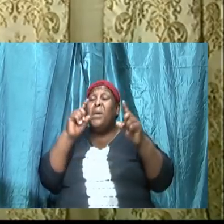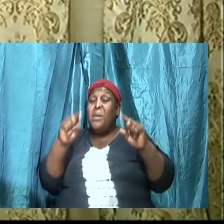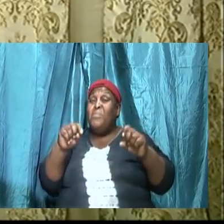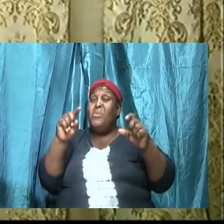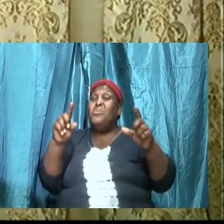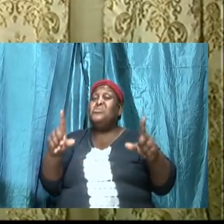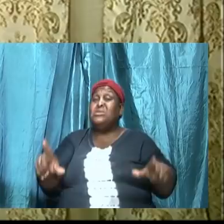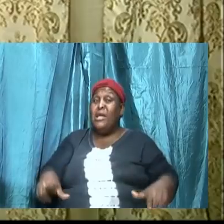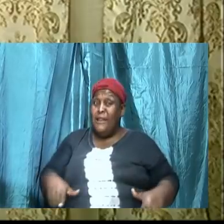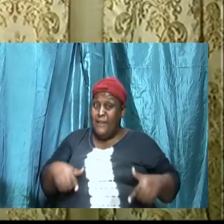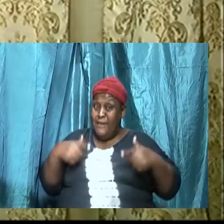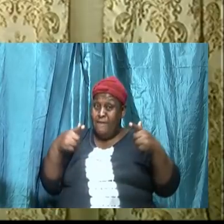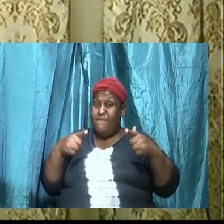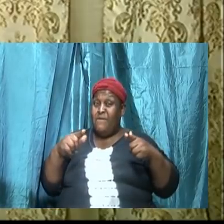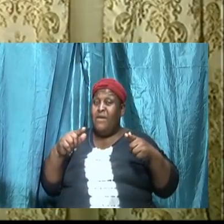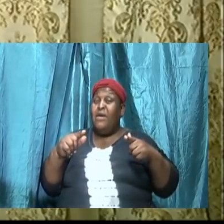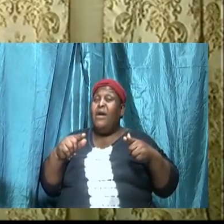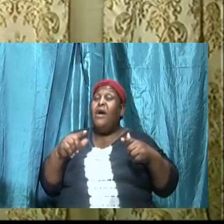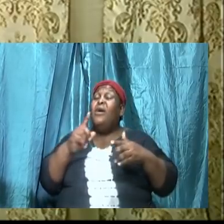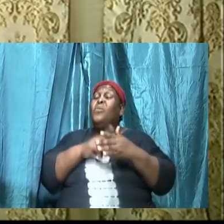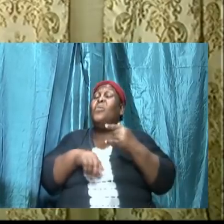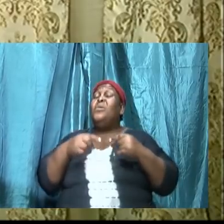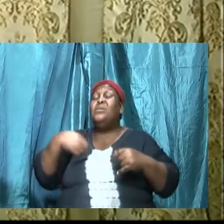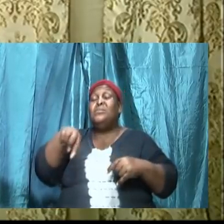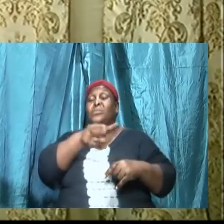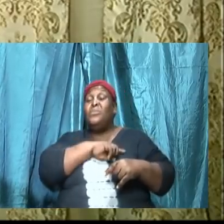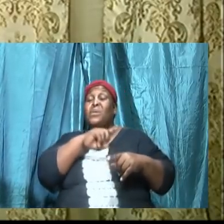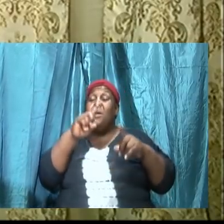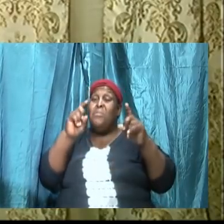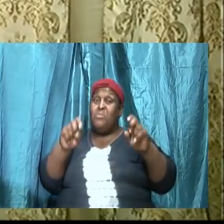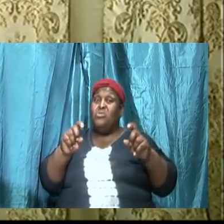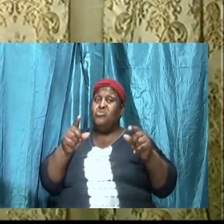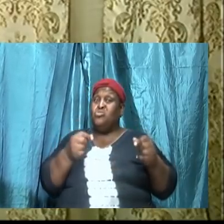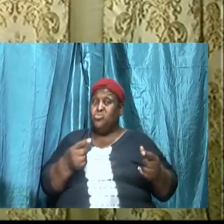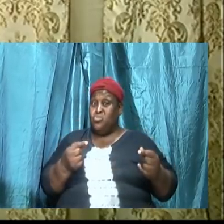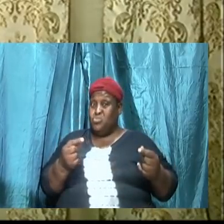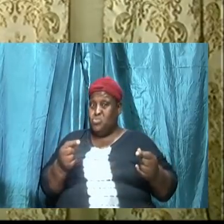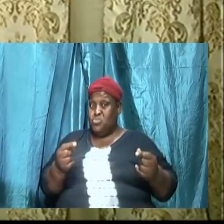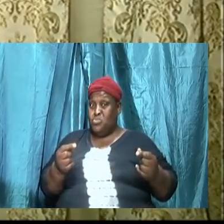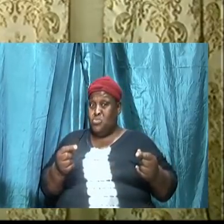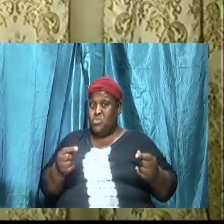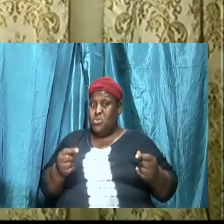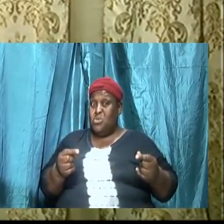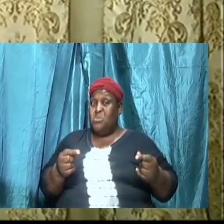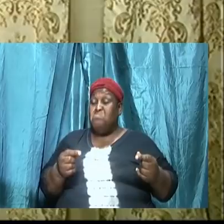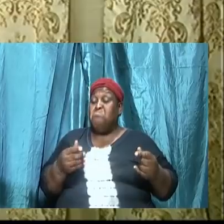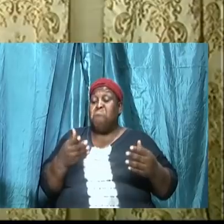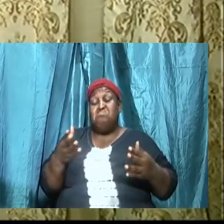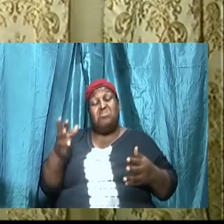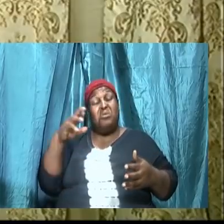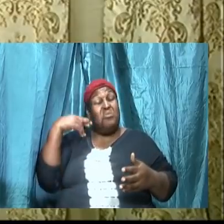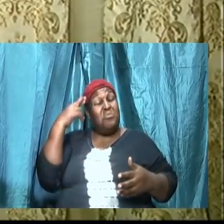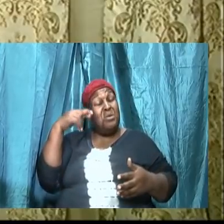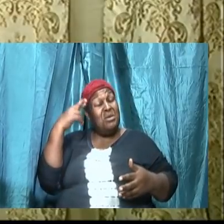along a certain path, there are reasons why God